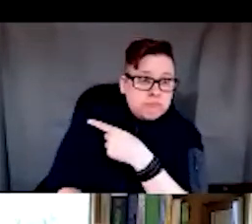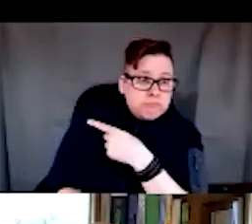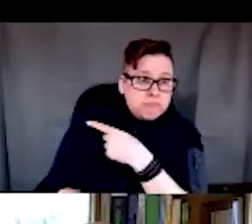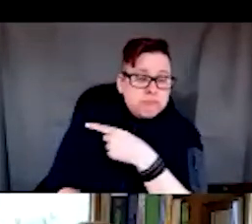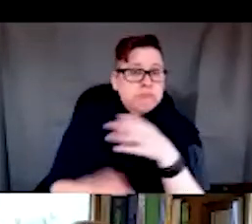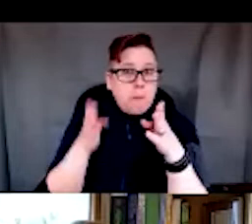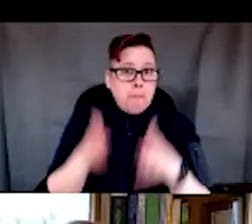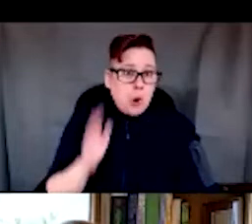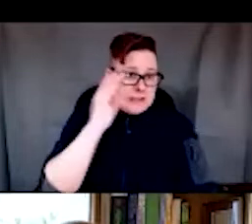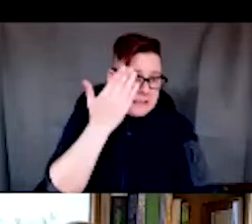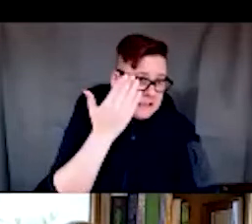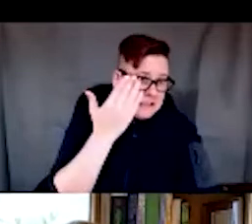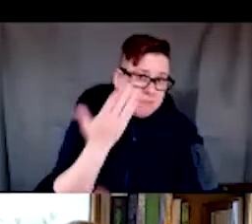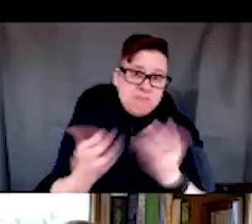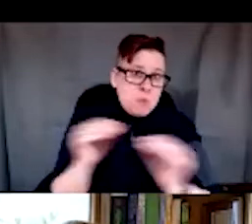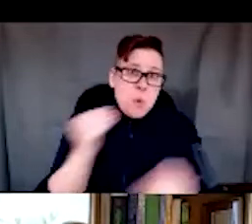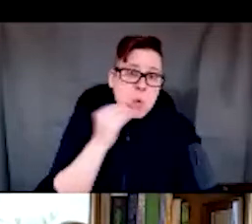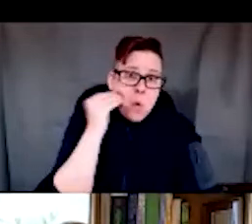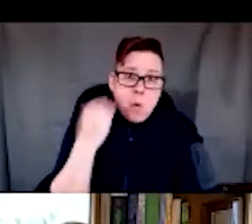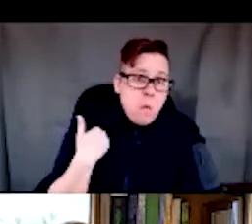appears to be someone who could be homeless.